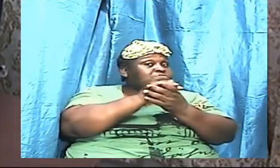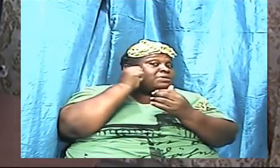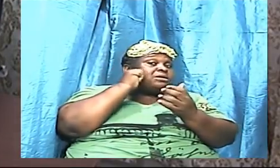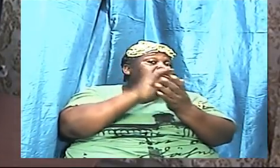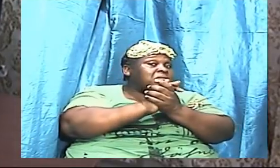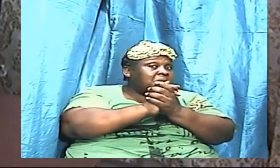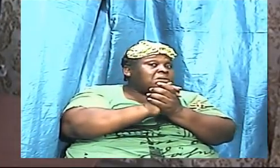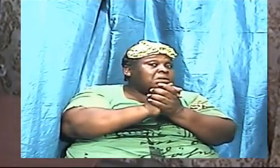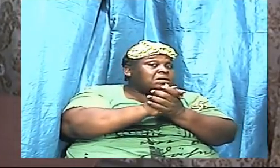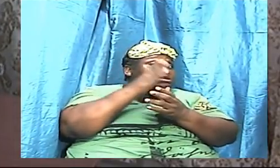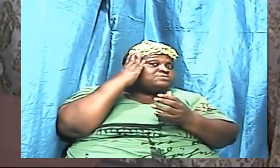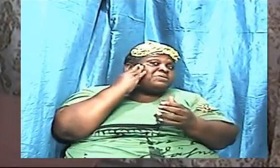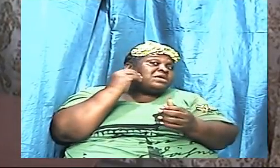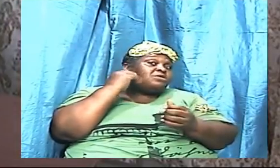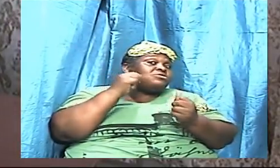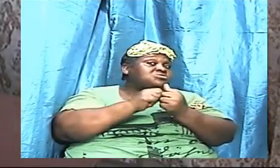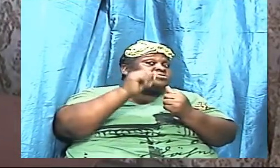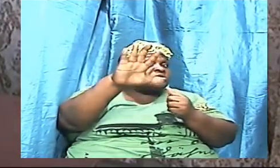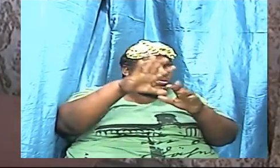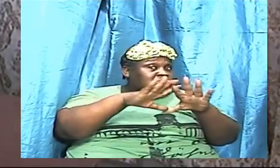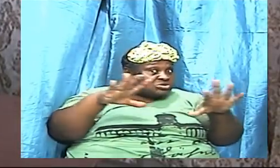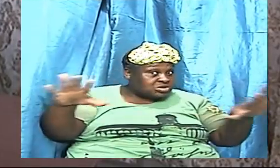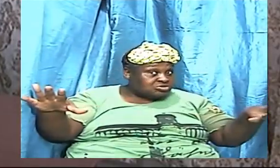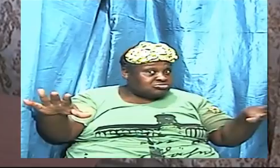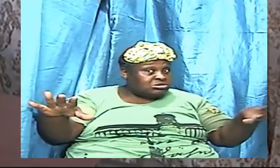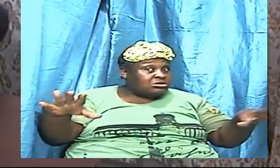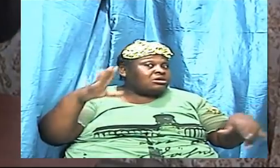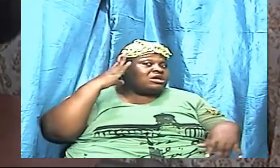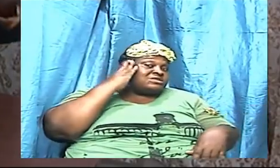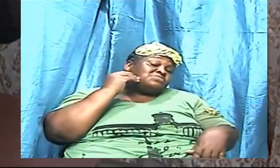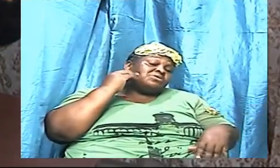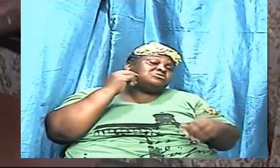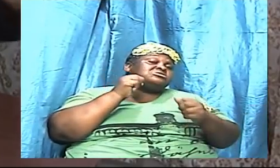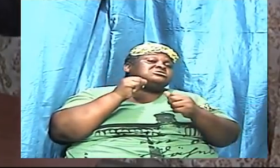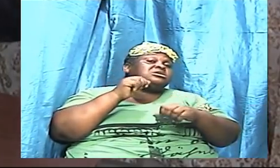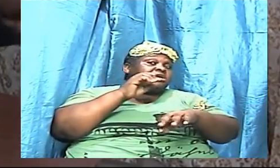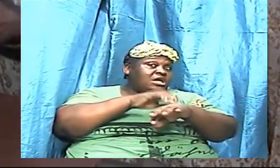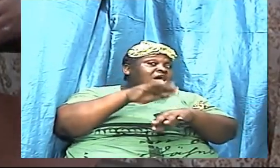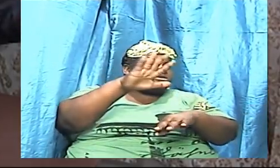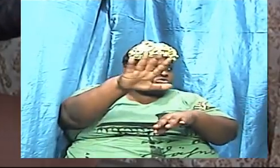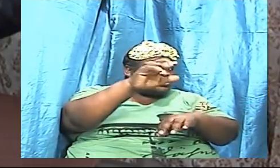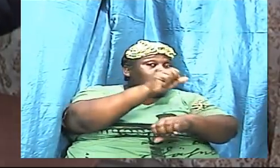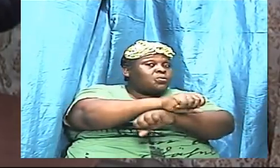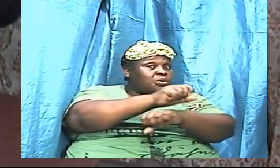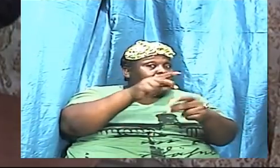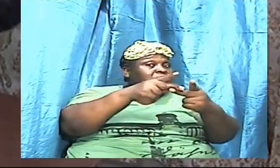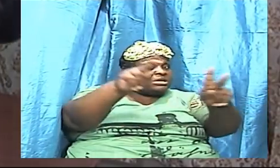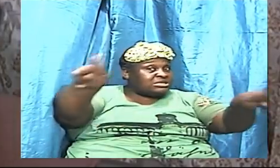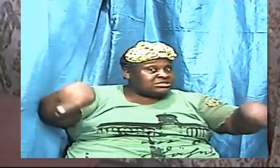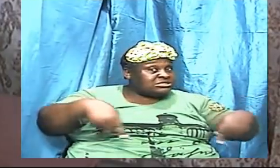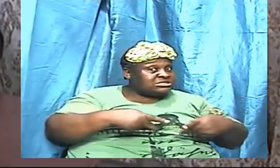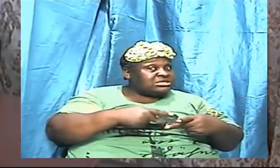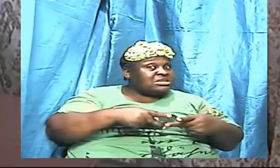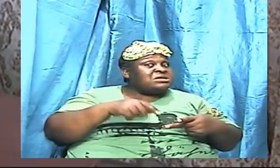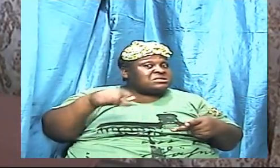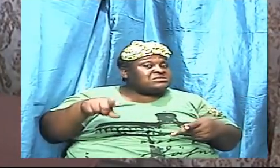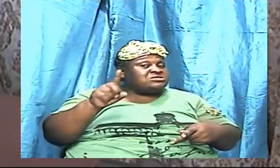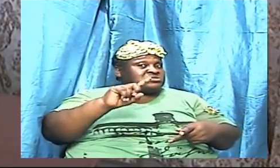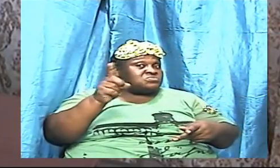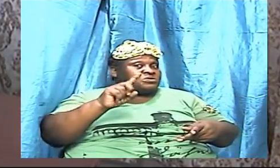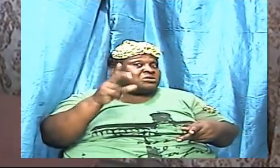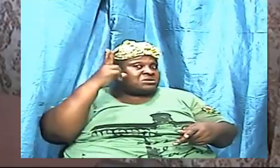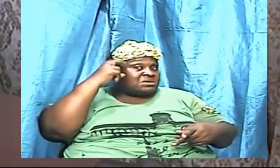children in your experience at the workplace because this is where he is going to push the battle